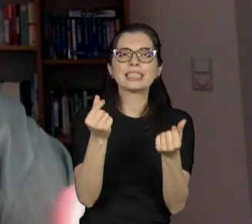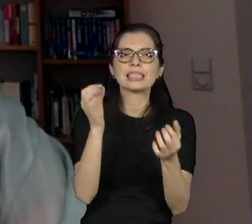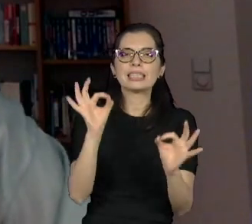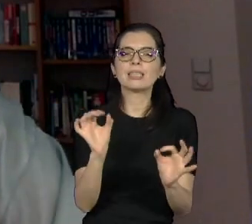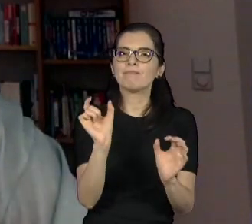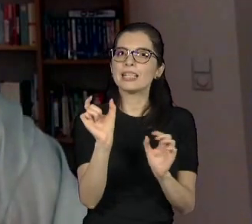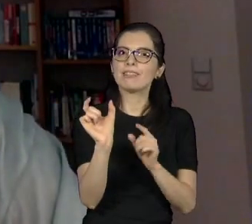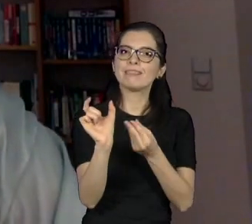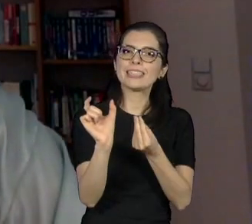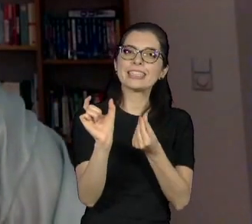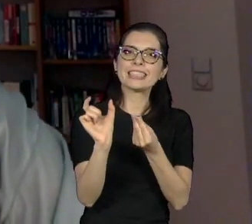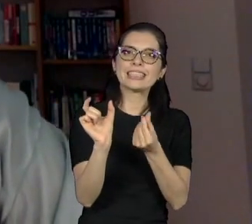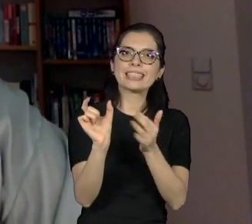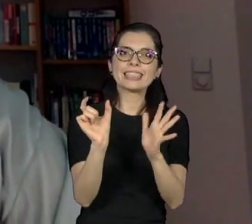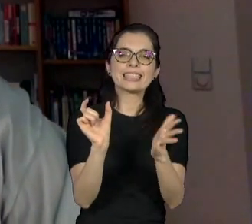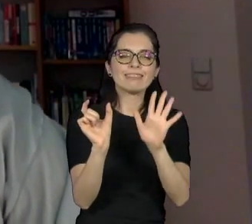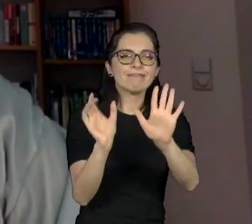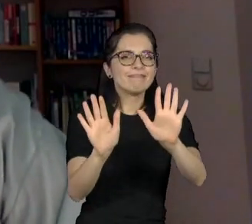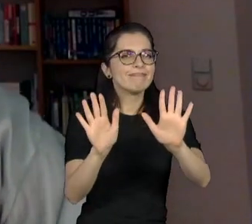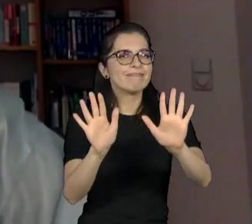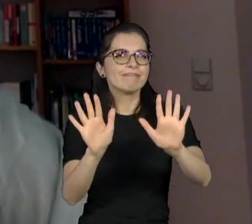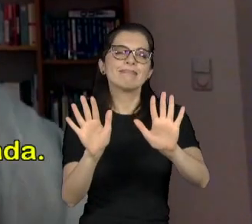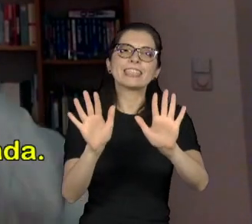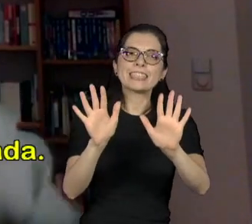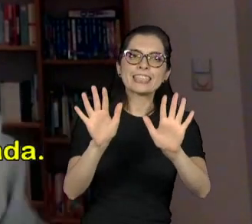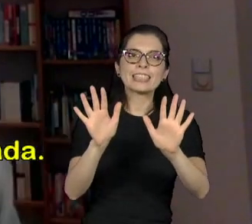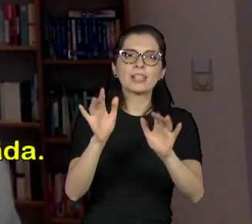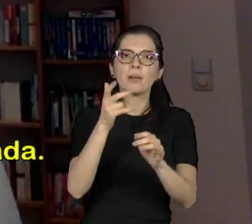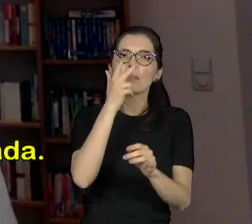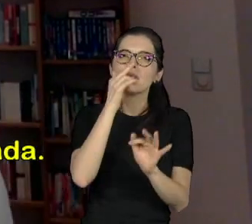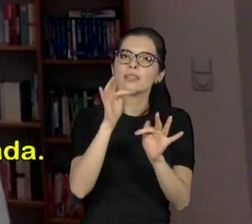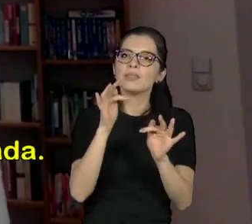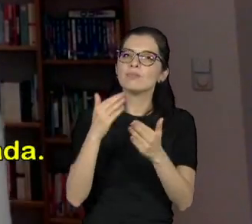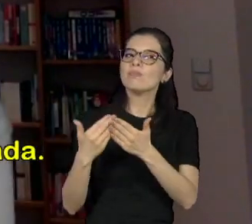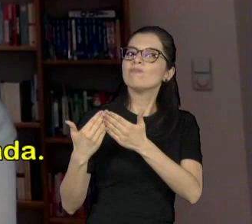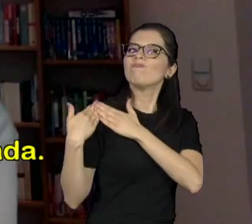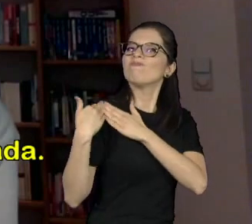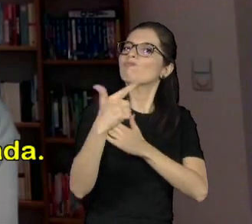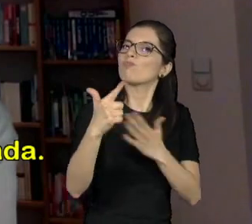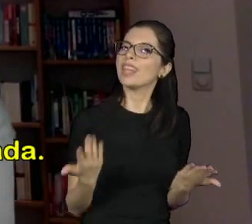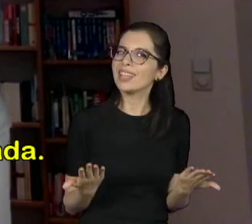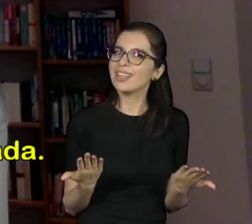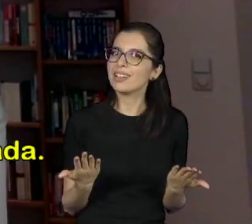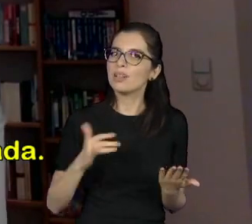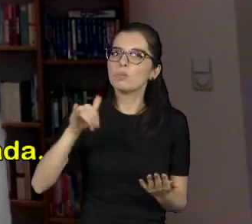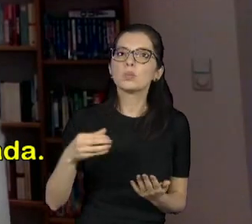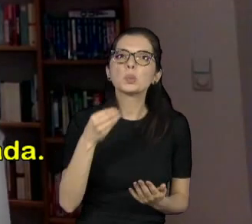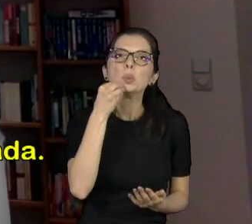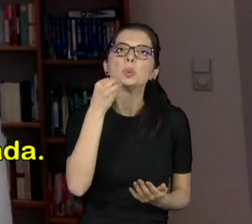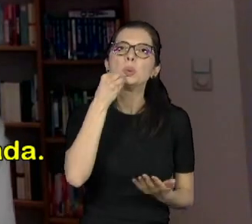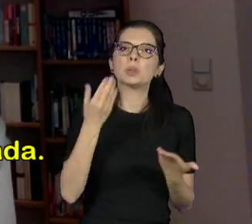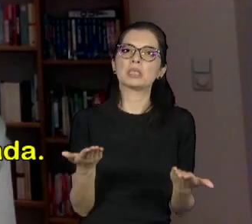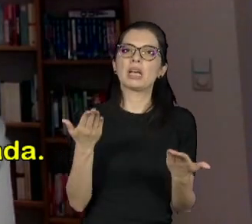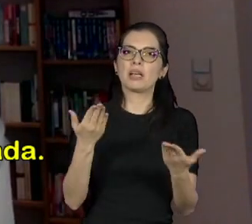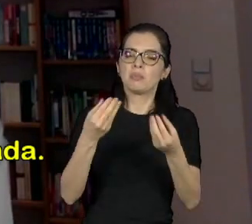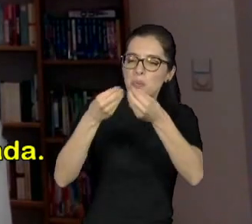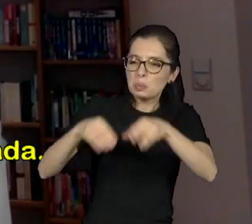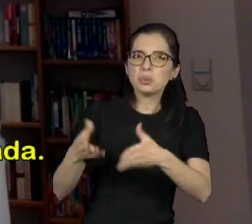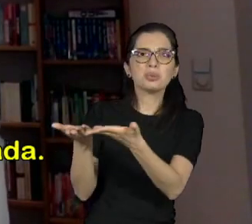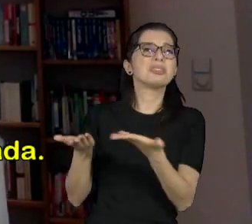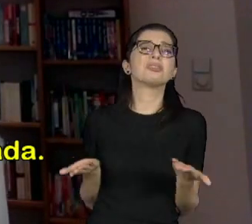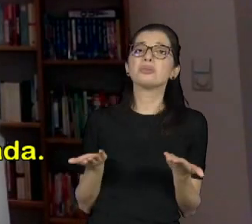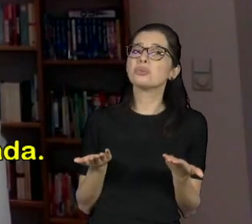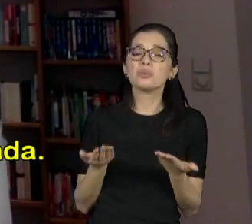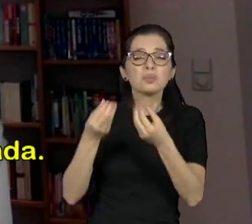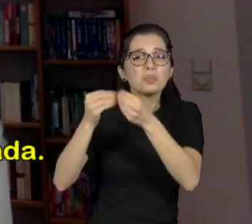which is what's the right word for it I mean it's just it's irresponsible and I think it's